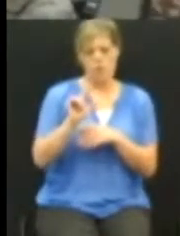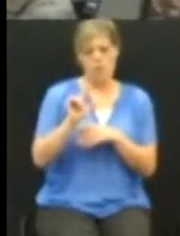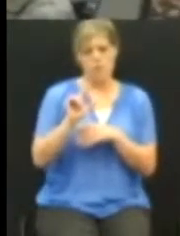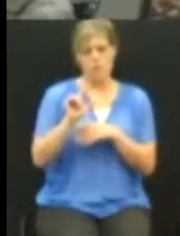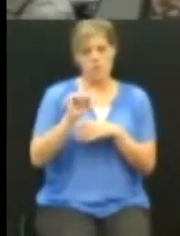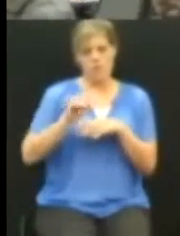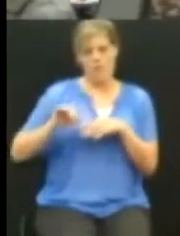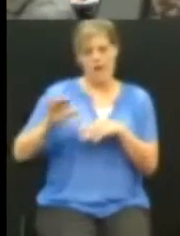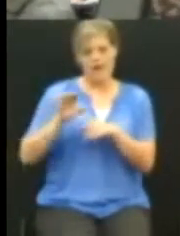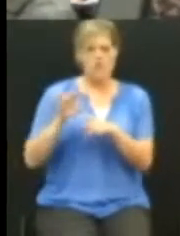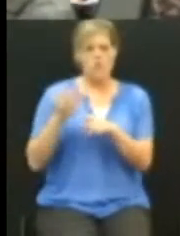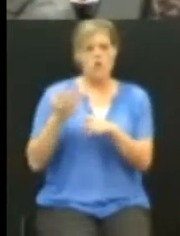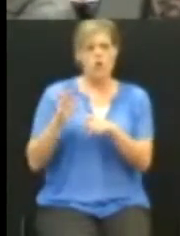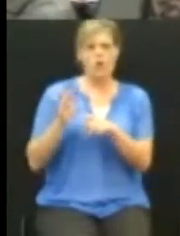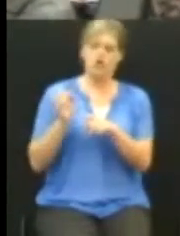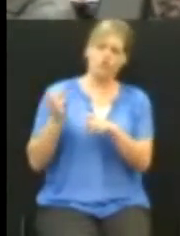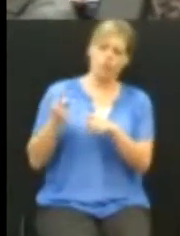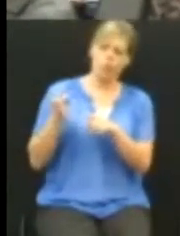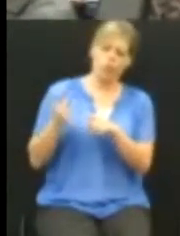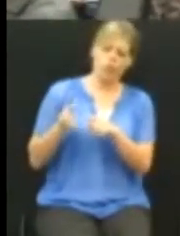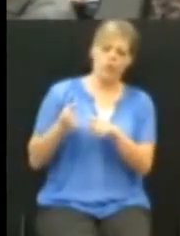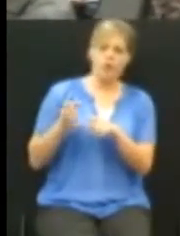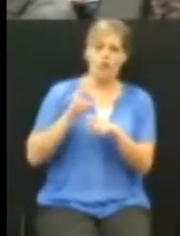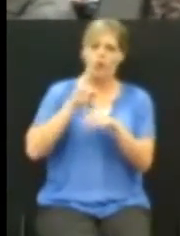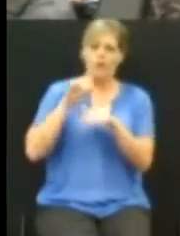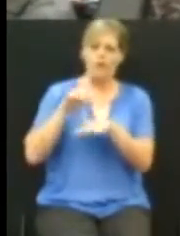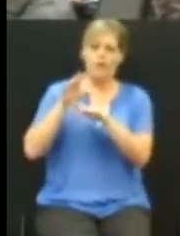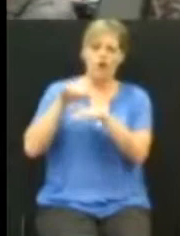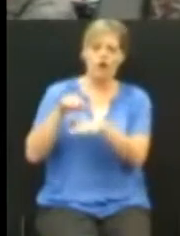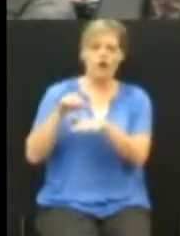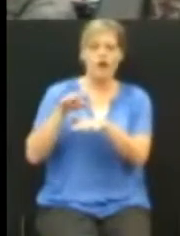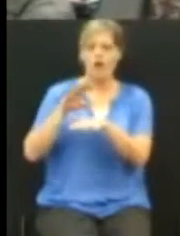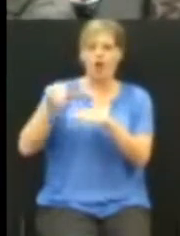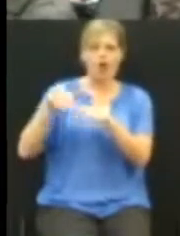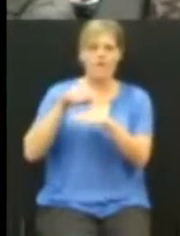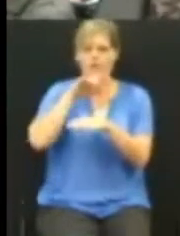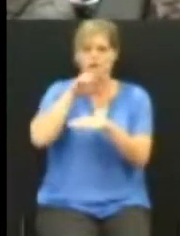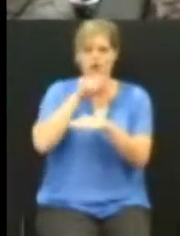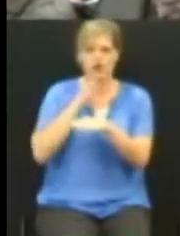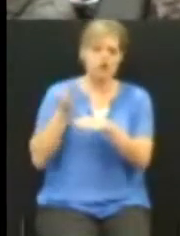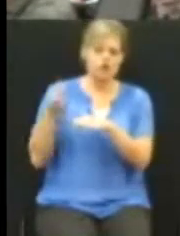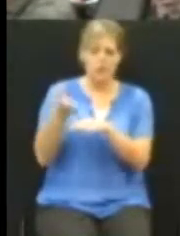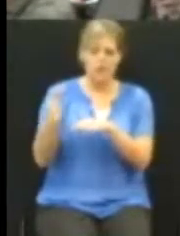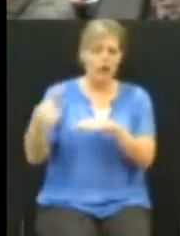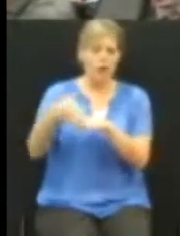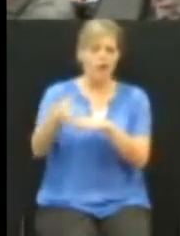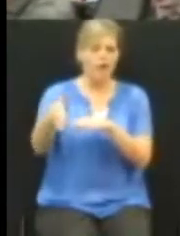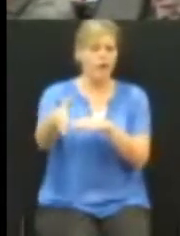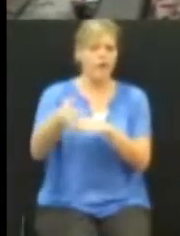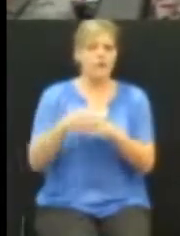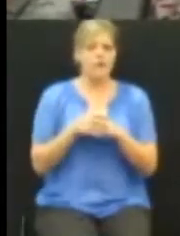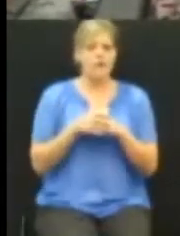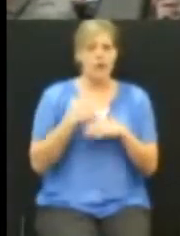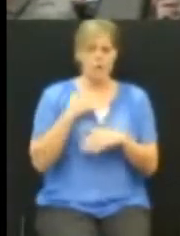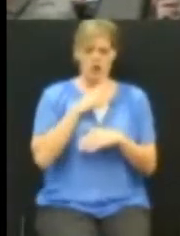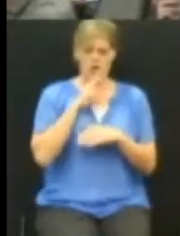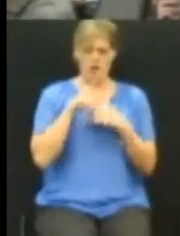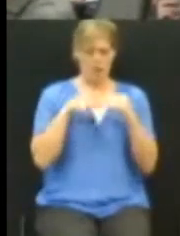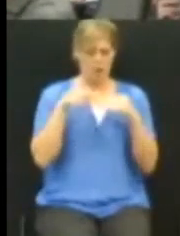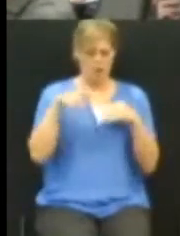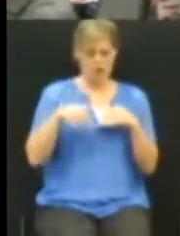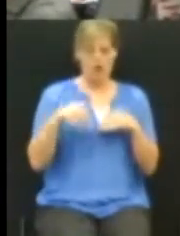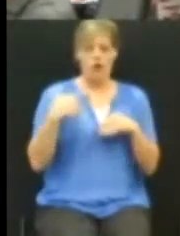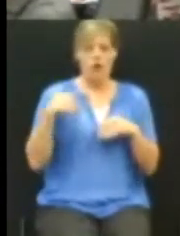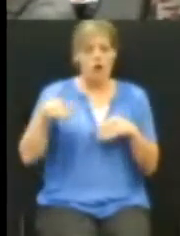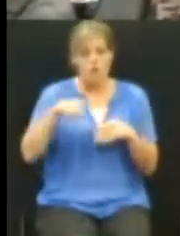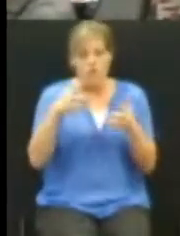polluting the river and it going down there. And we're talking about Main Street, Pocatello. So, this is not something new. You've been warned.